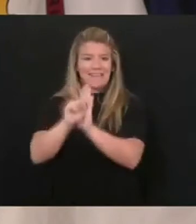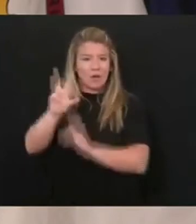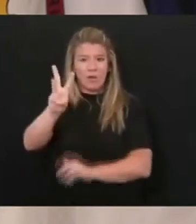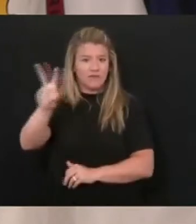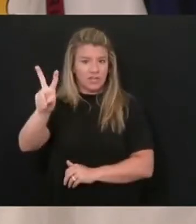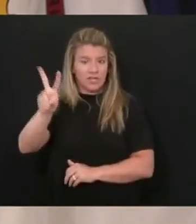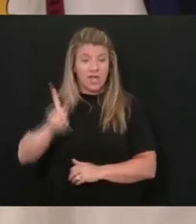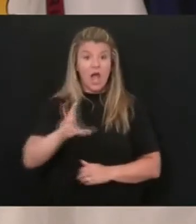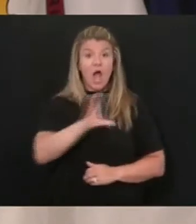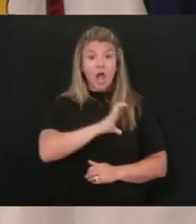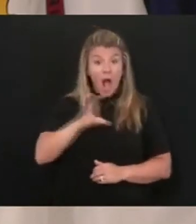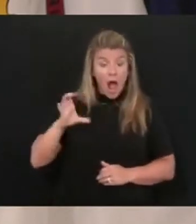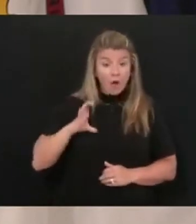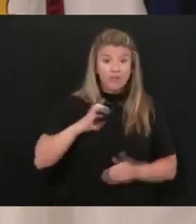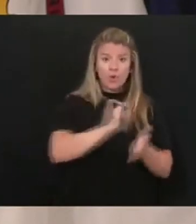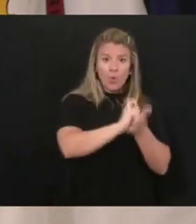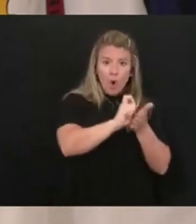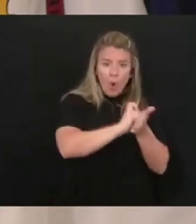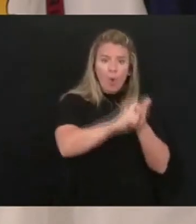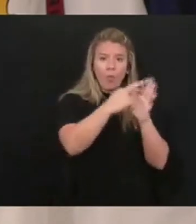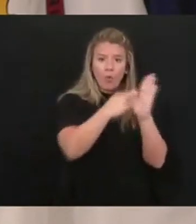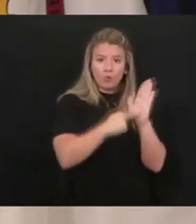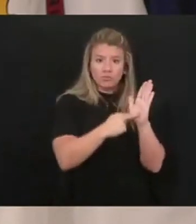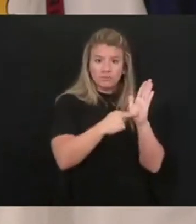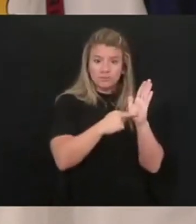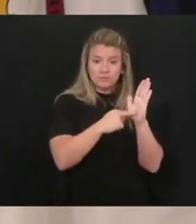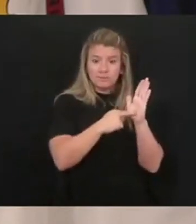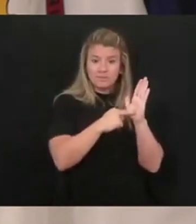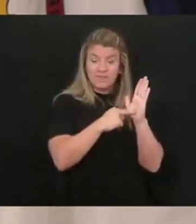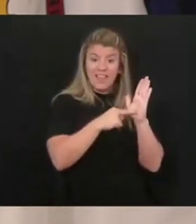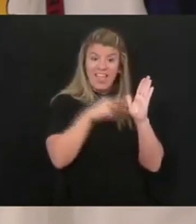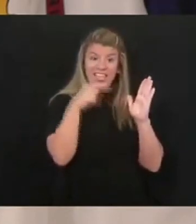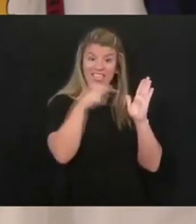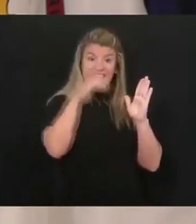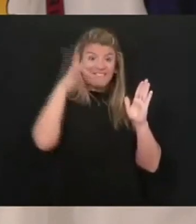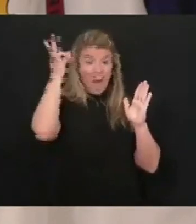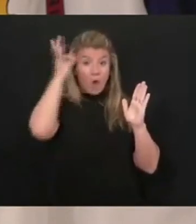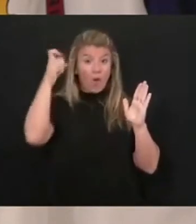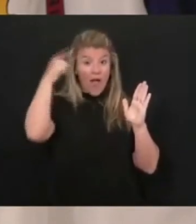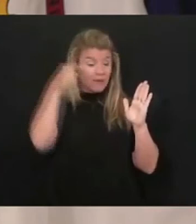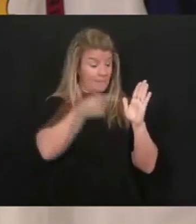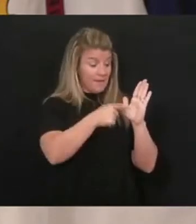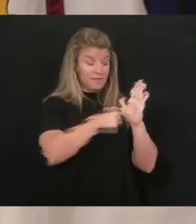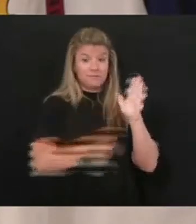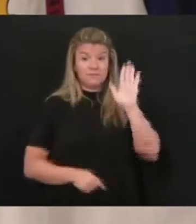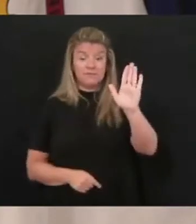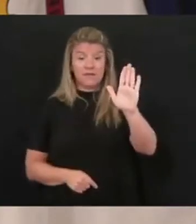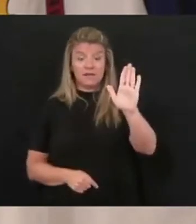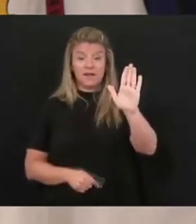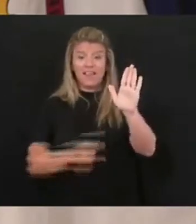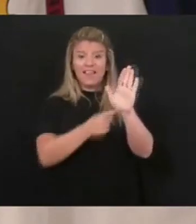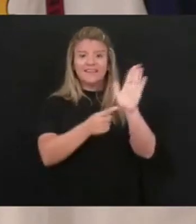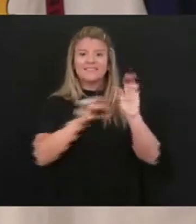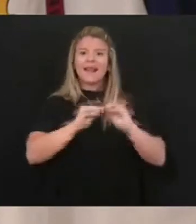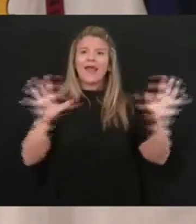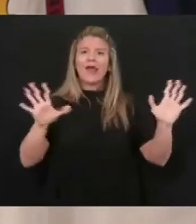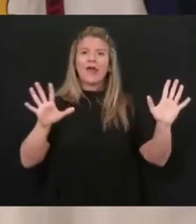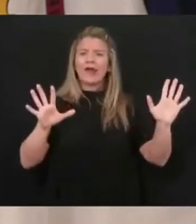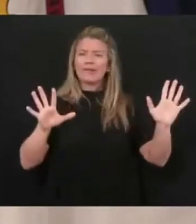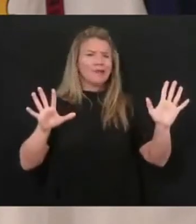Congress wrote the rules. They're the ones that right off the get-go came out and said, It's clear as mud exactly what you're supposed to do.